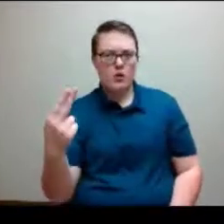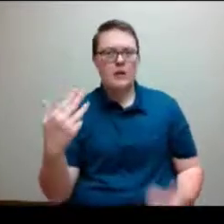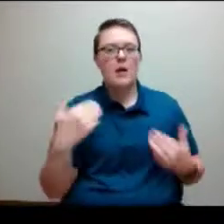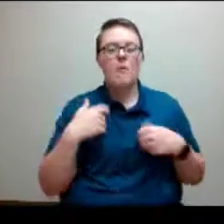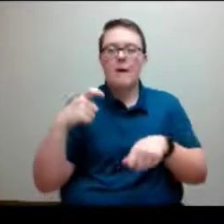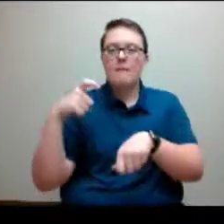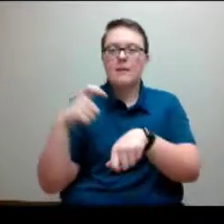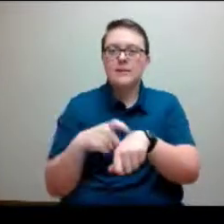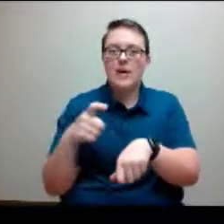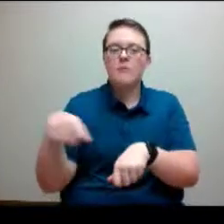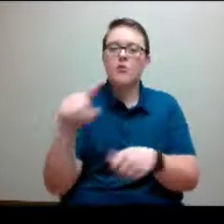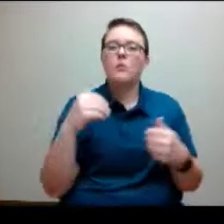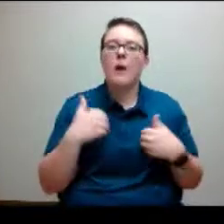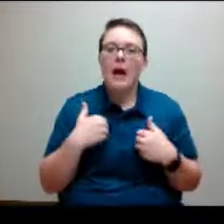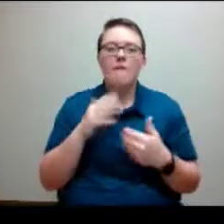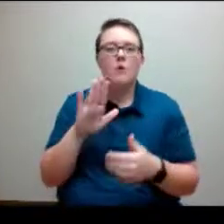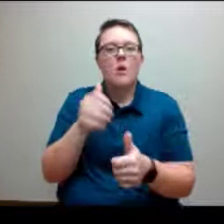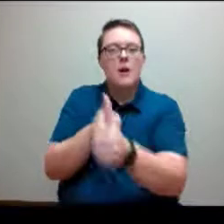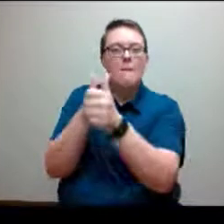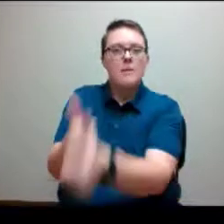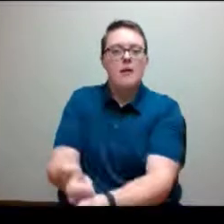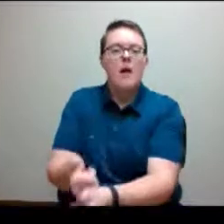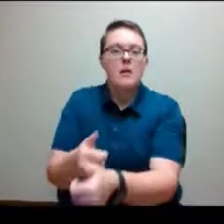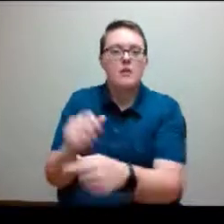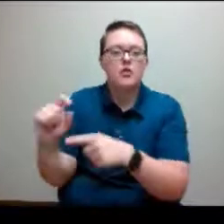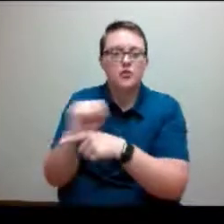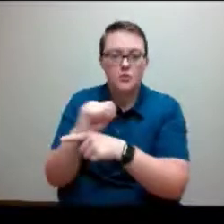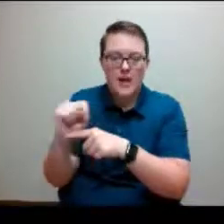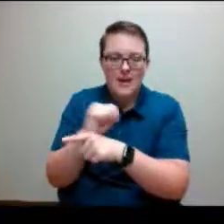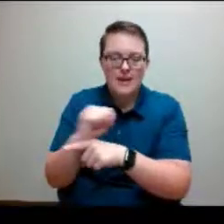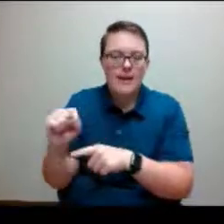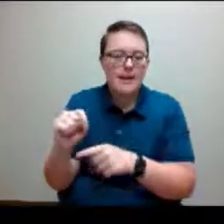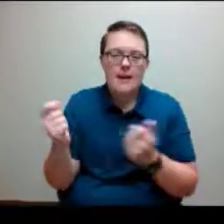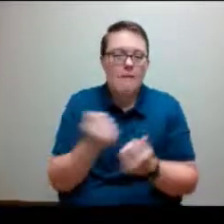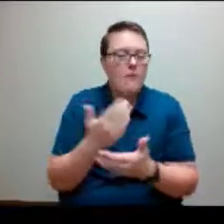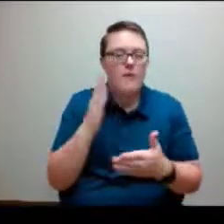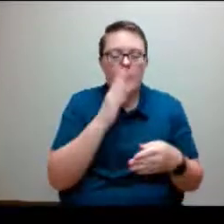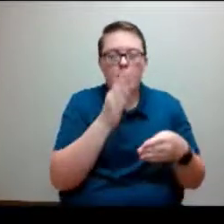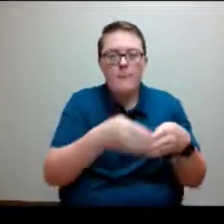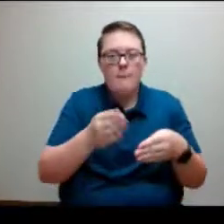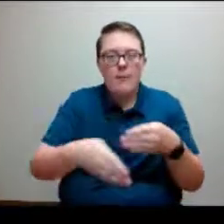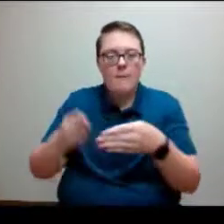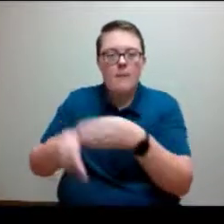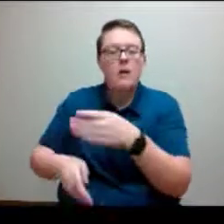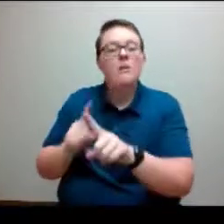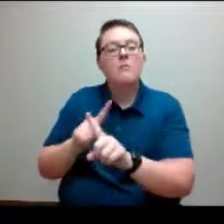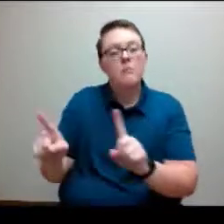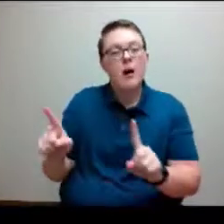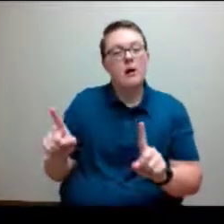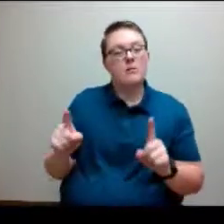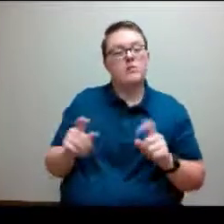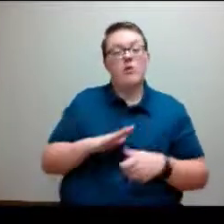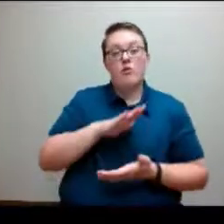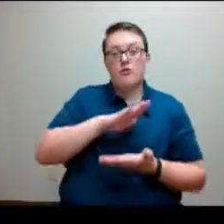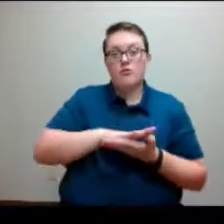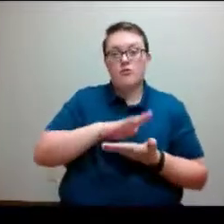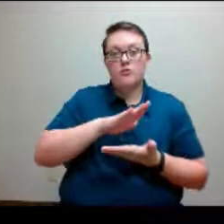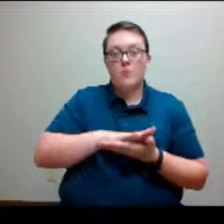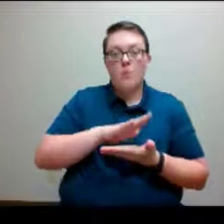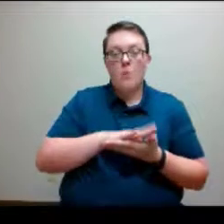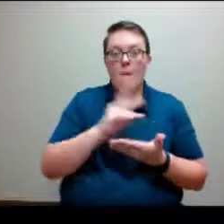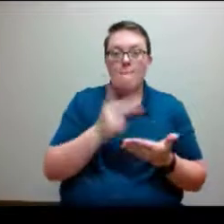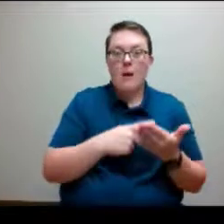be doing your compliance training and getting those matters completed. But our school policy, our employment policy,